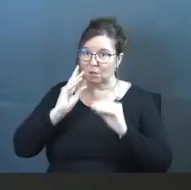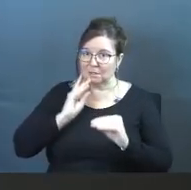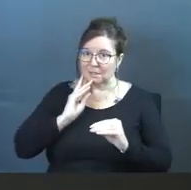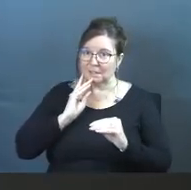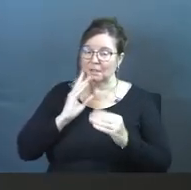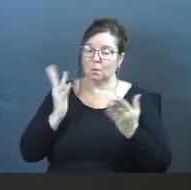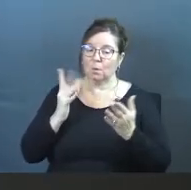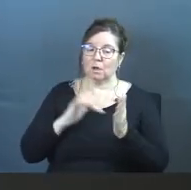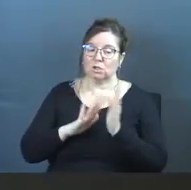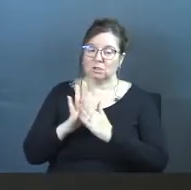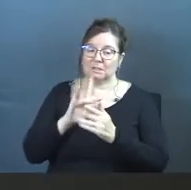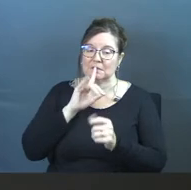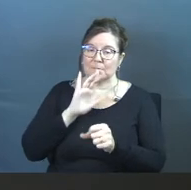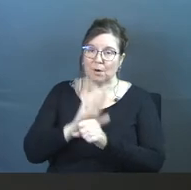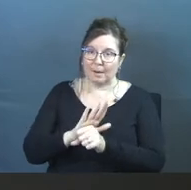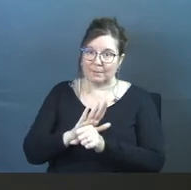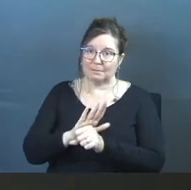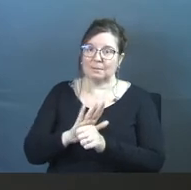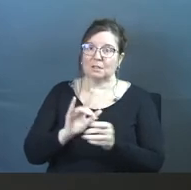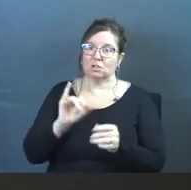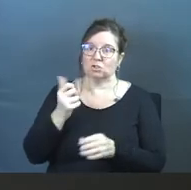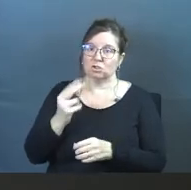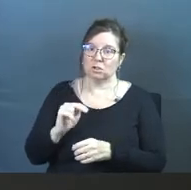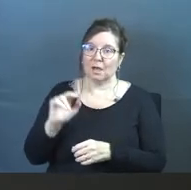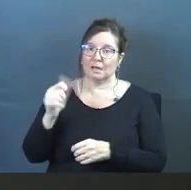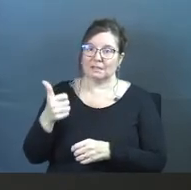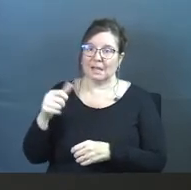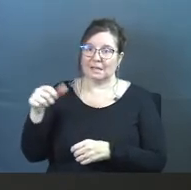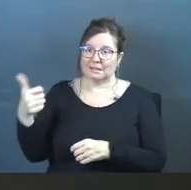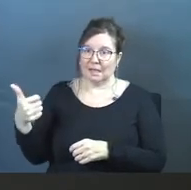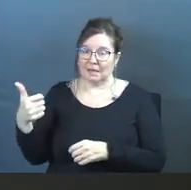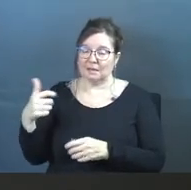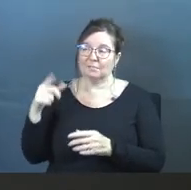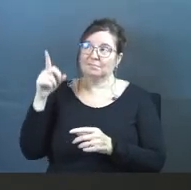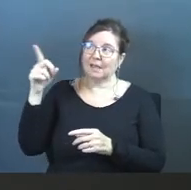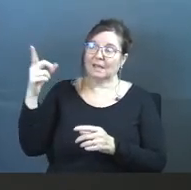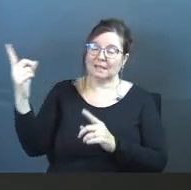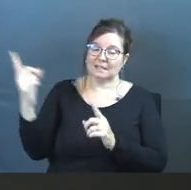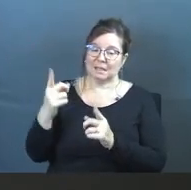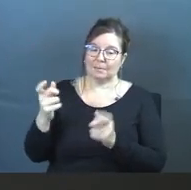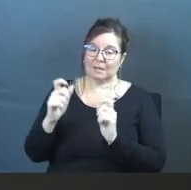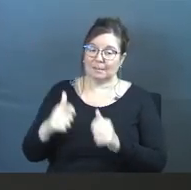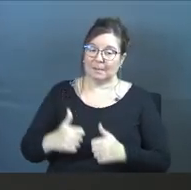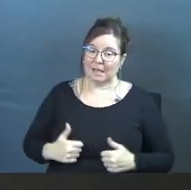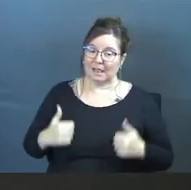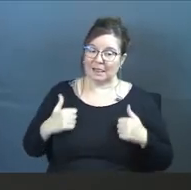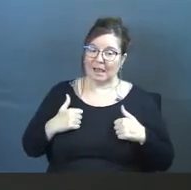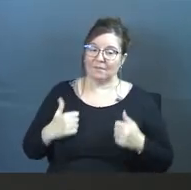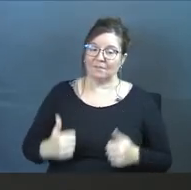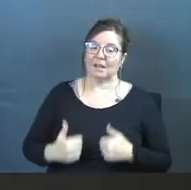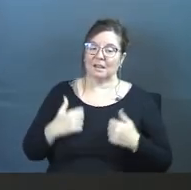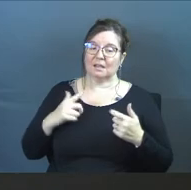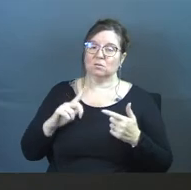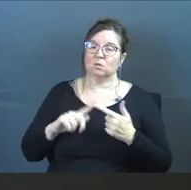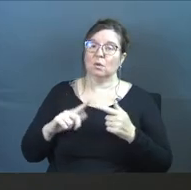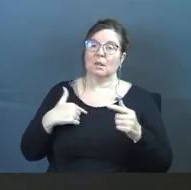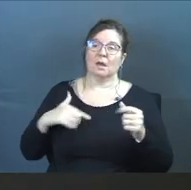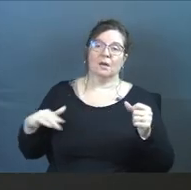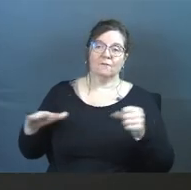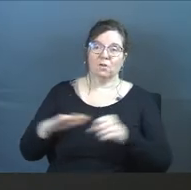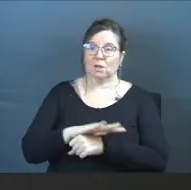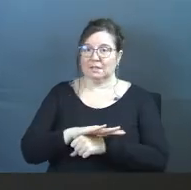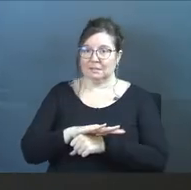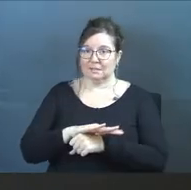what Jesus promised me in John 10, that he's come to give me life and life to